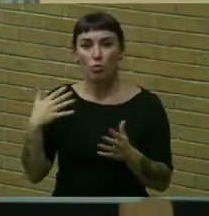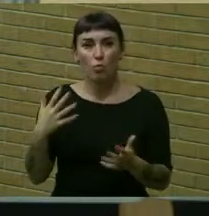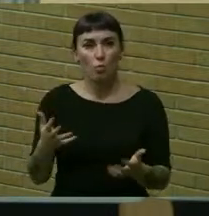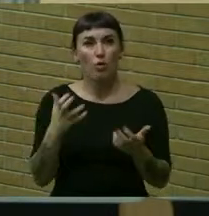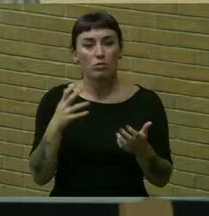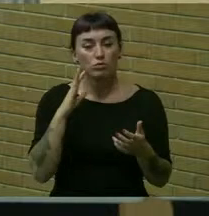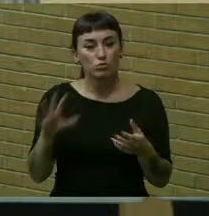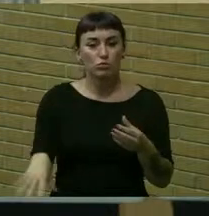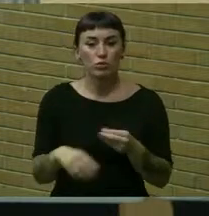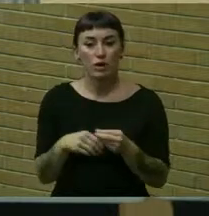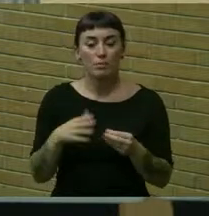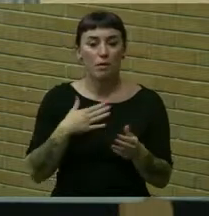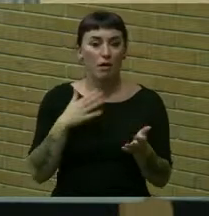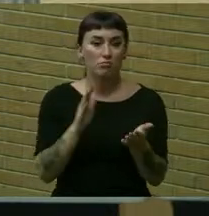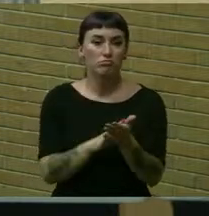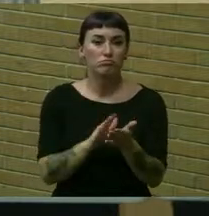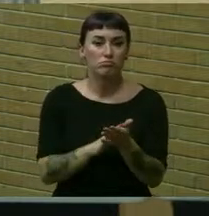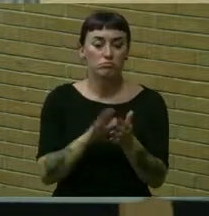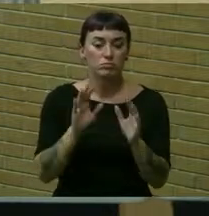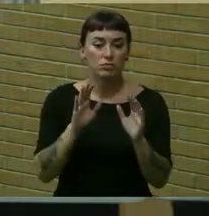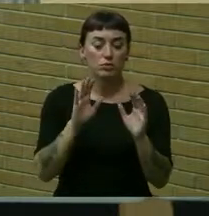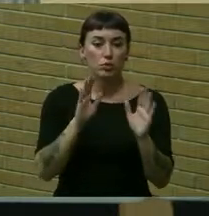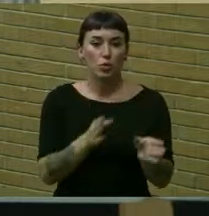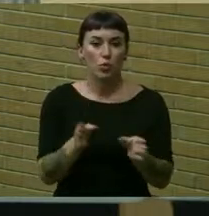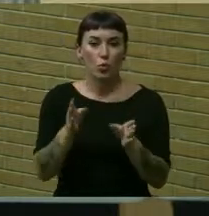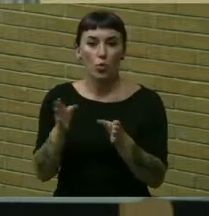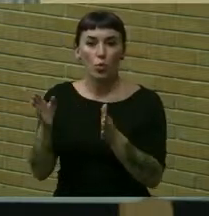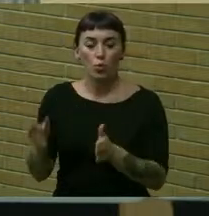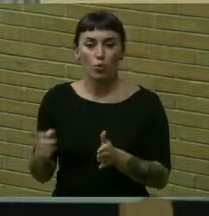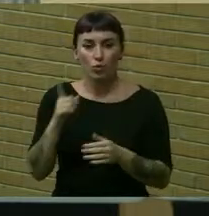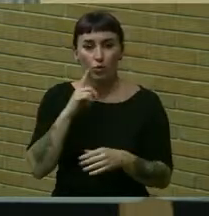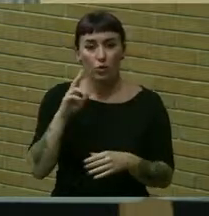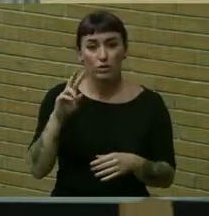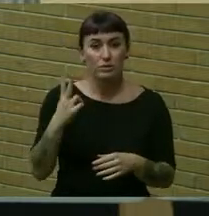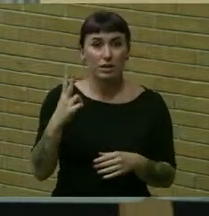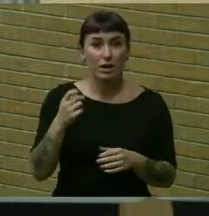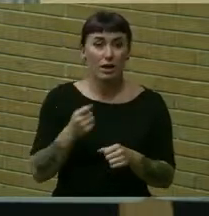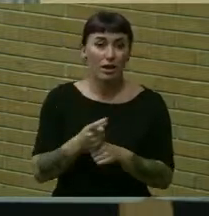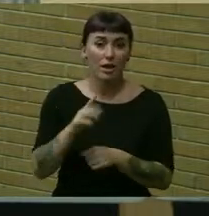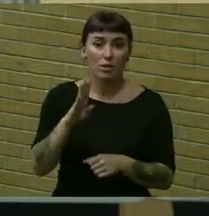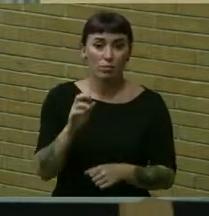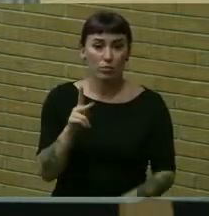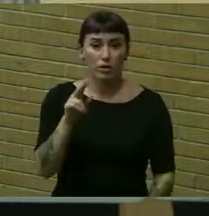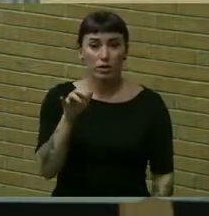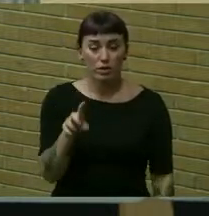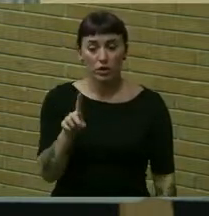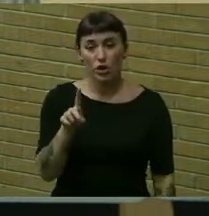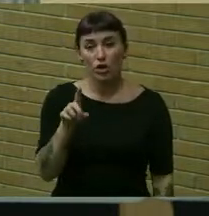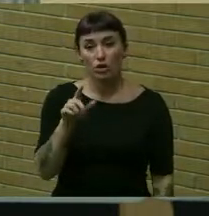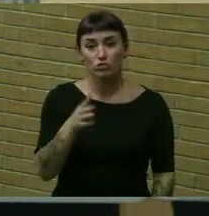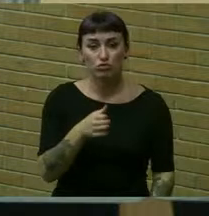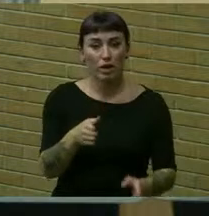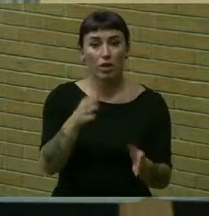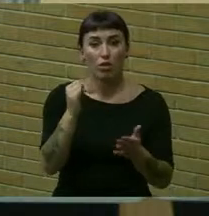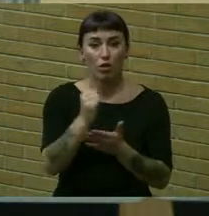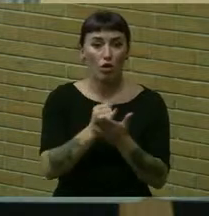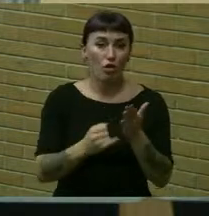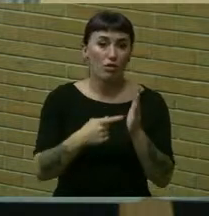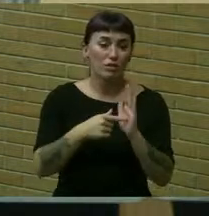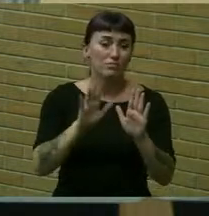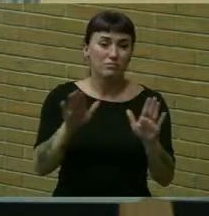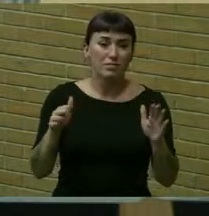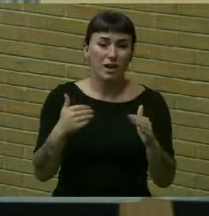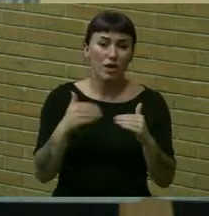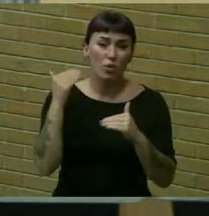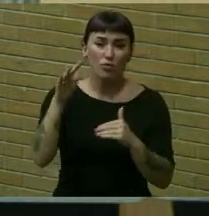add my kudos to the organizers of the second annual brickyard trail art exhibition we had there were